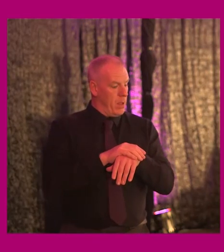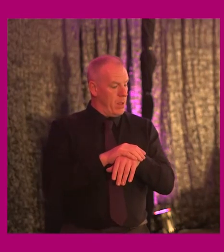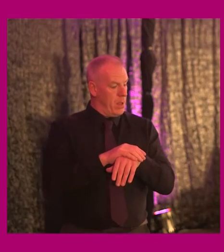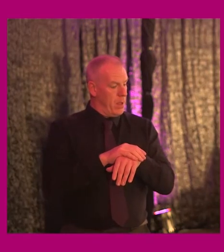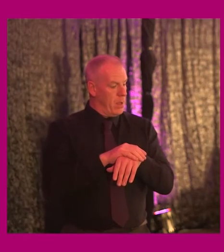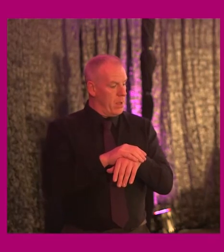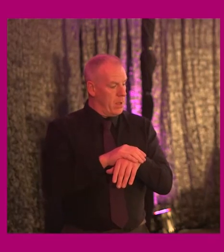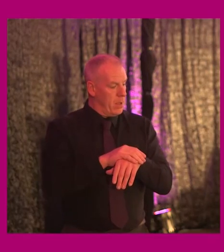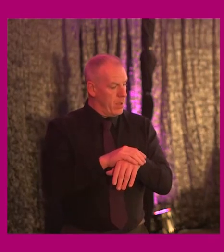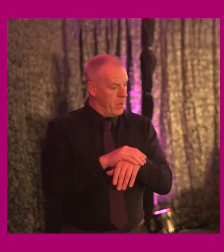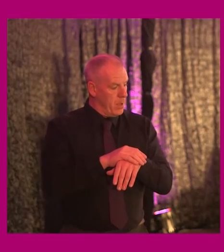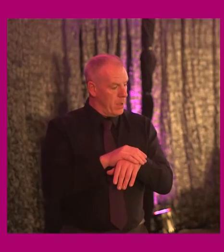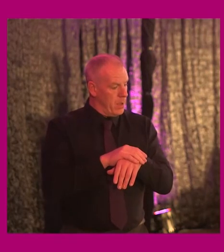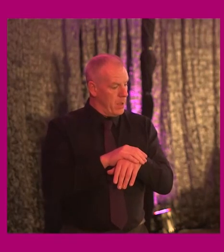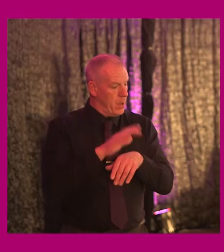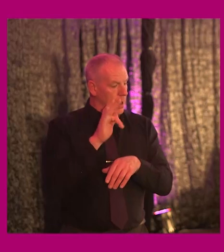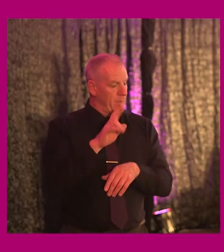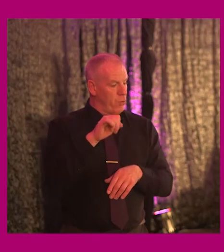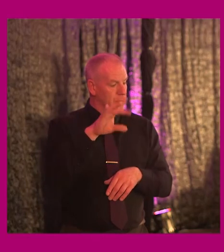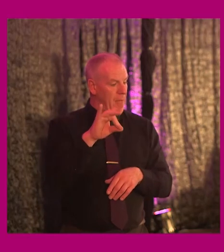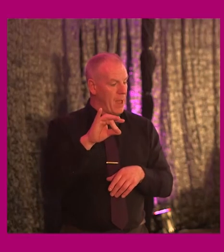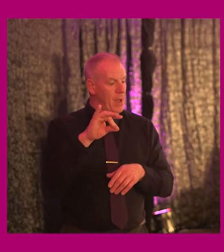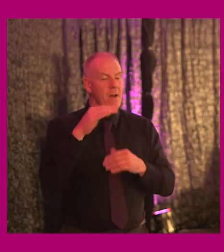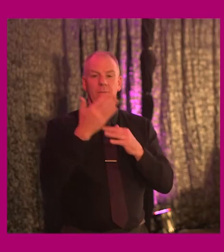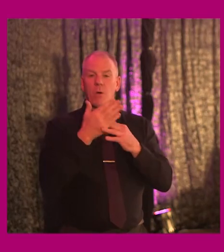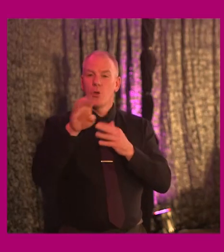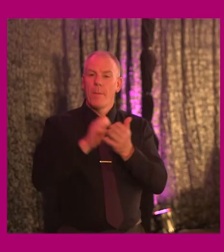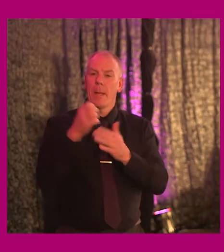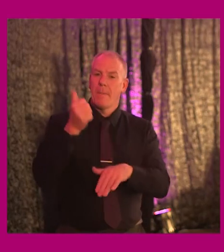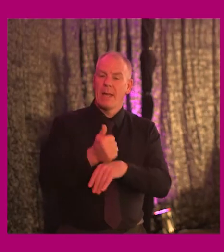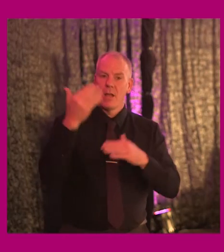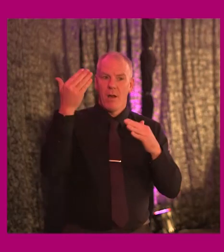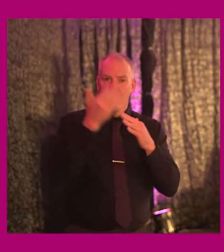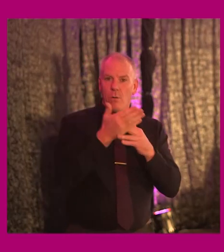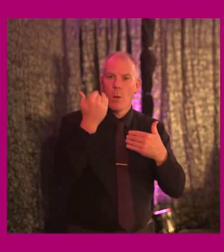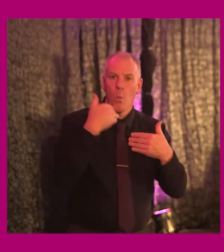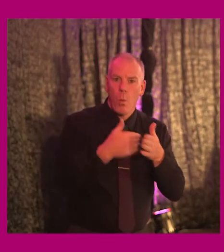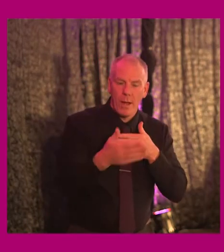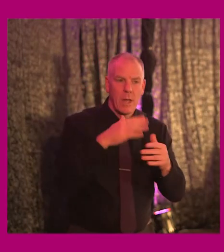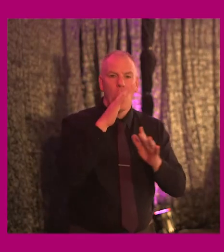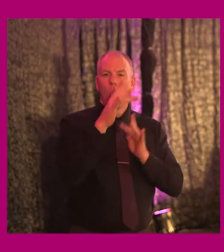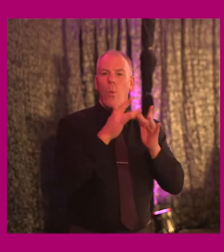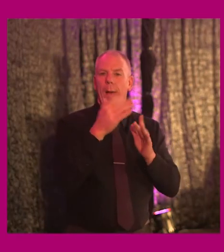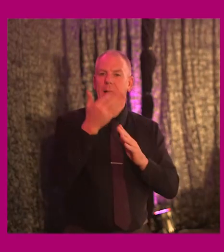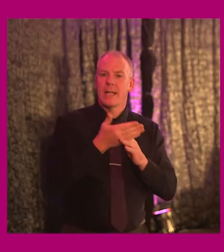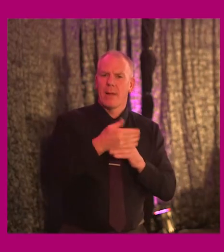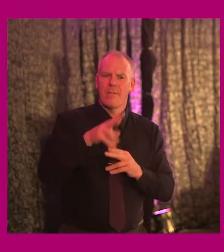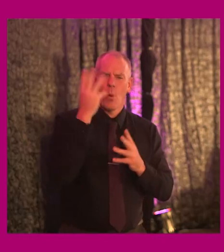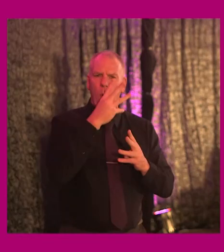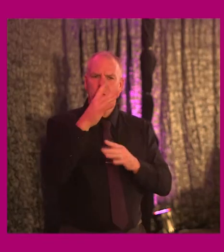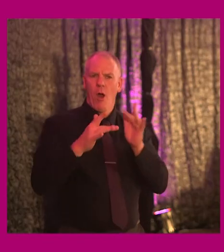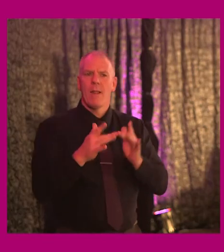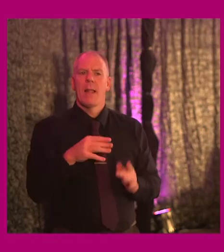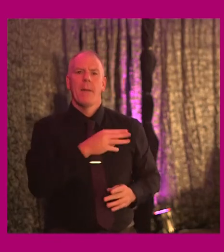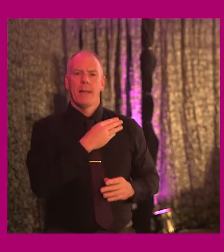consultancy focusing on web accessibility. So save your questions please until the end and if you're watching online feel free to send them